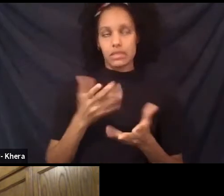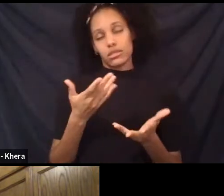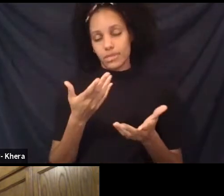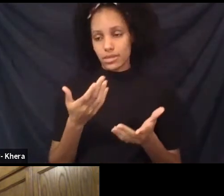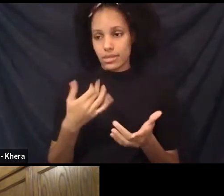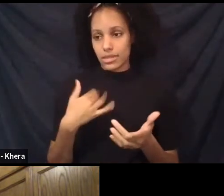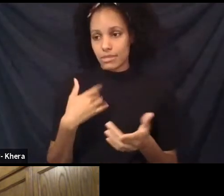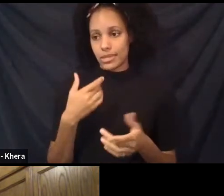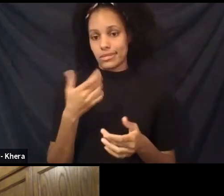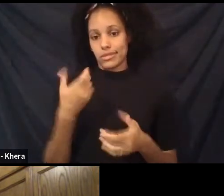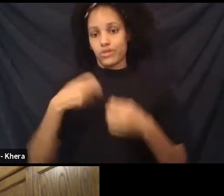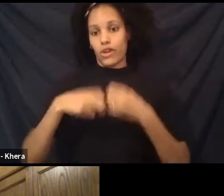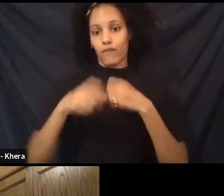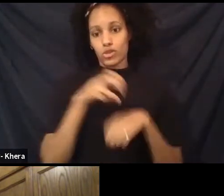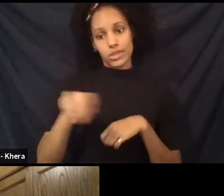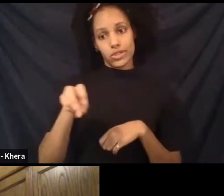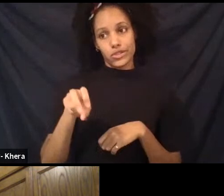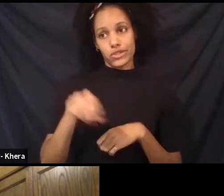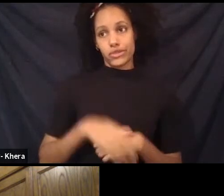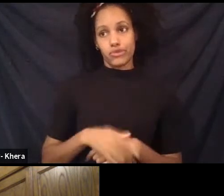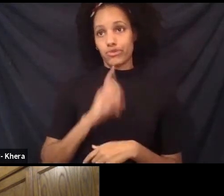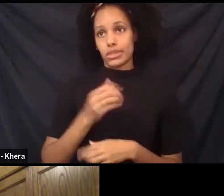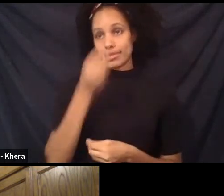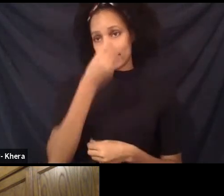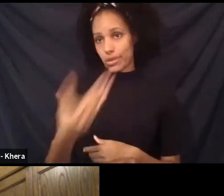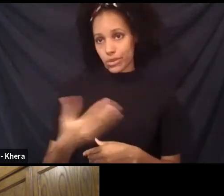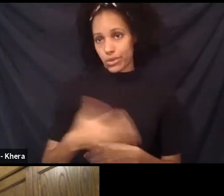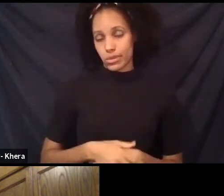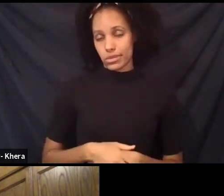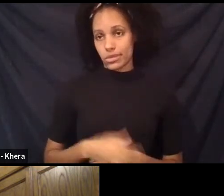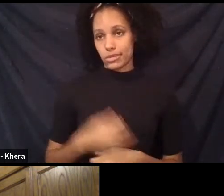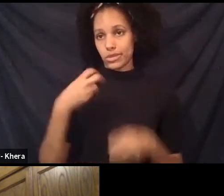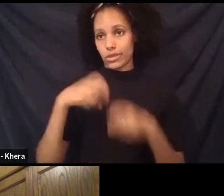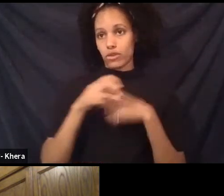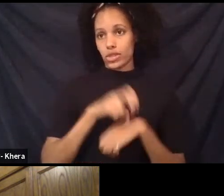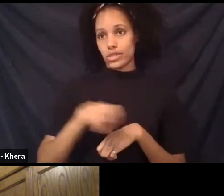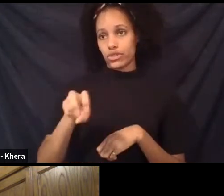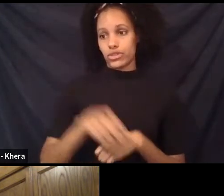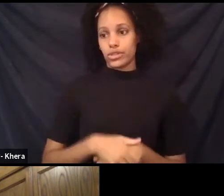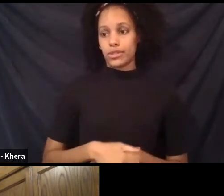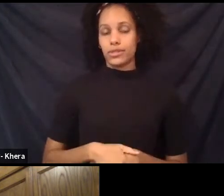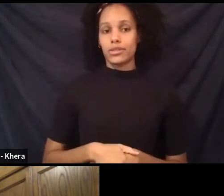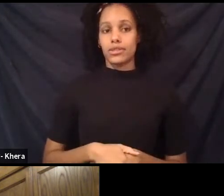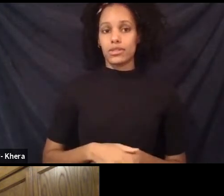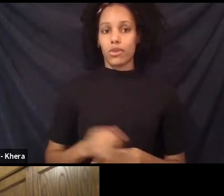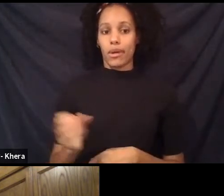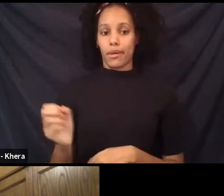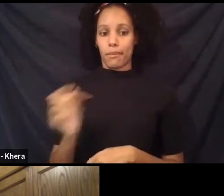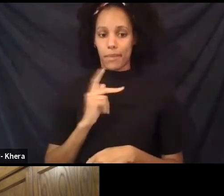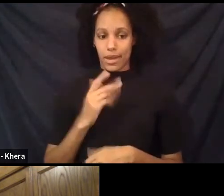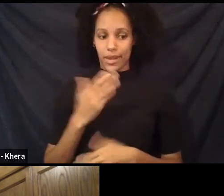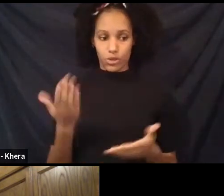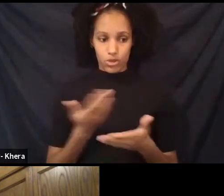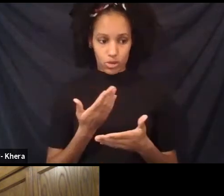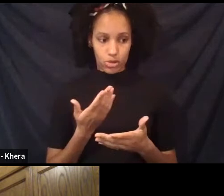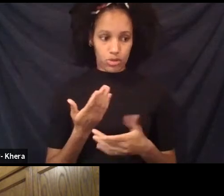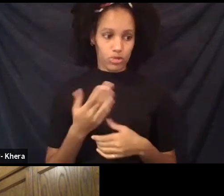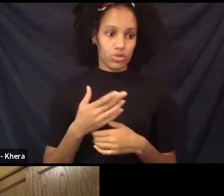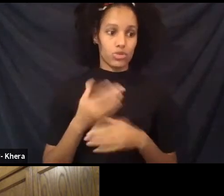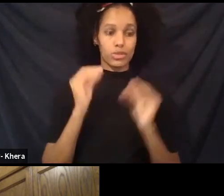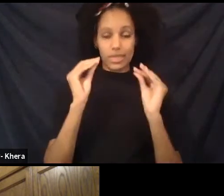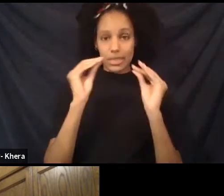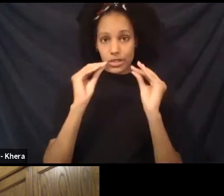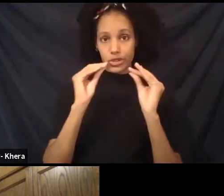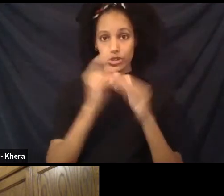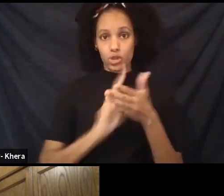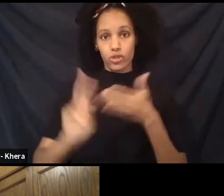It has been. I'm not even going to front on that. And I came back here to teach at